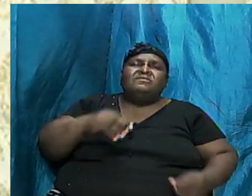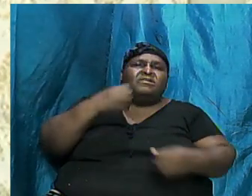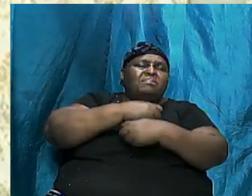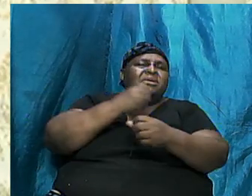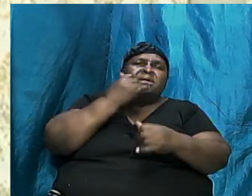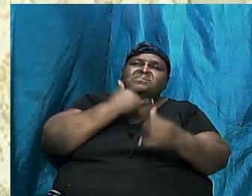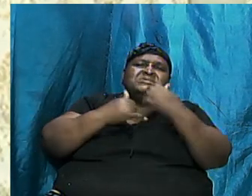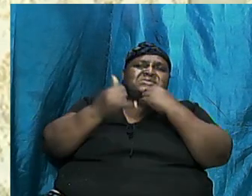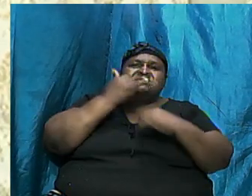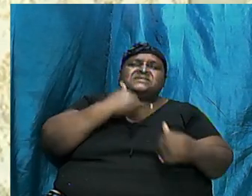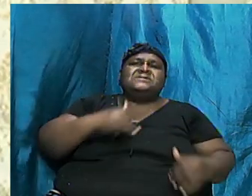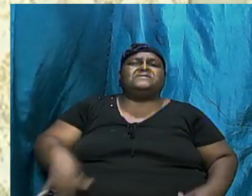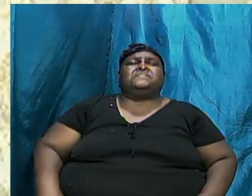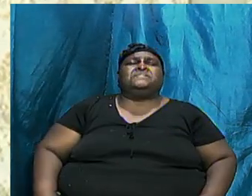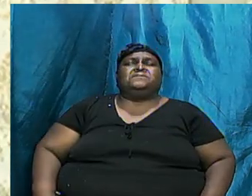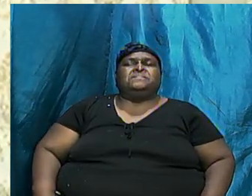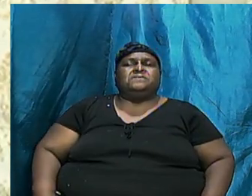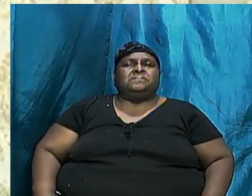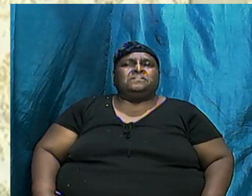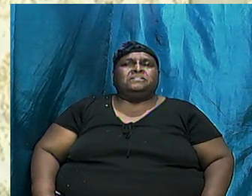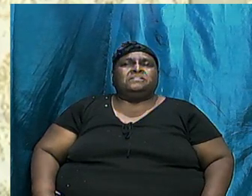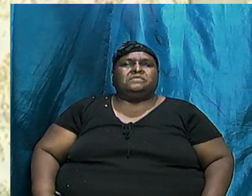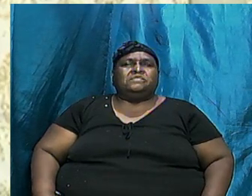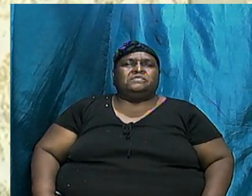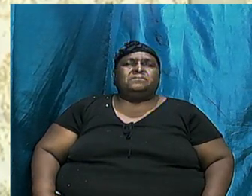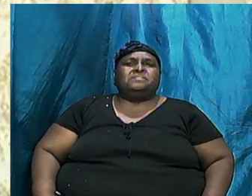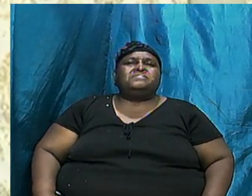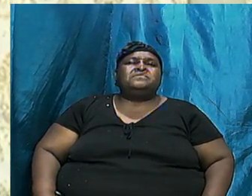Telling Us That